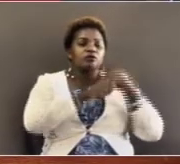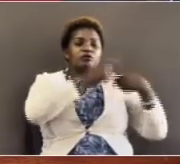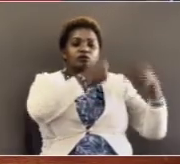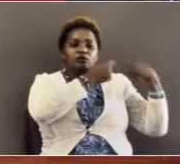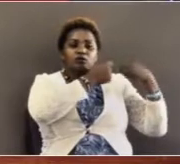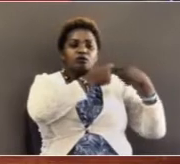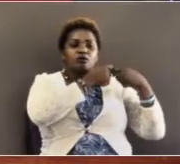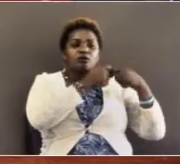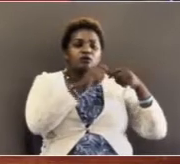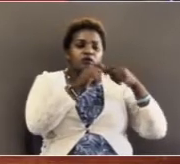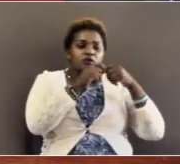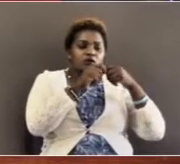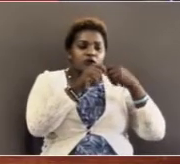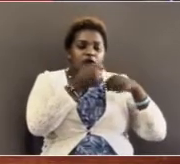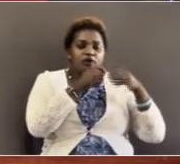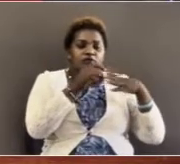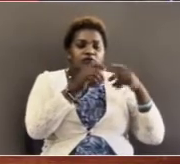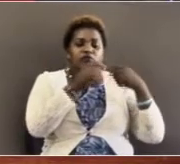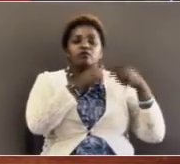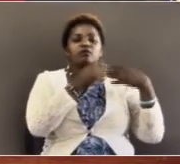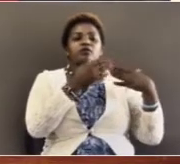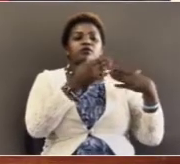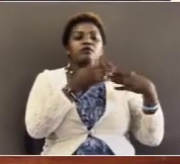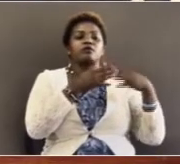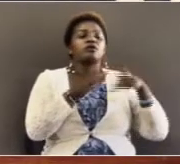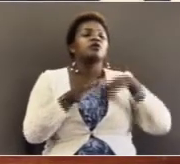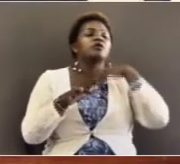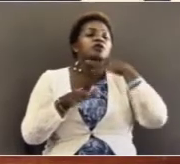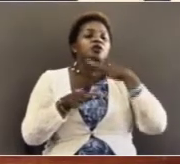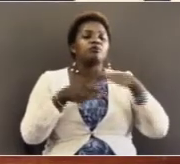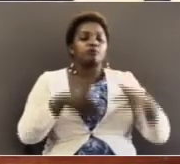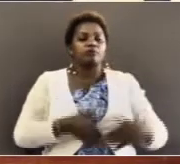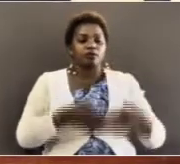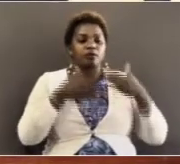of putting flowers and ointment and so on to the dead body